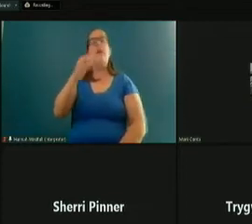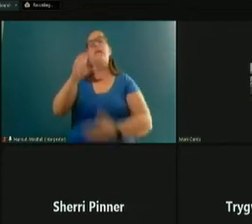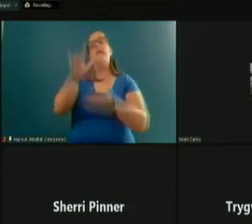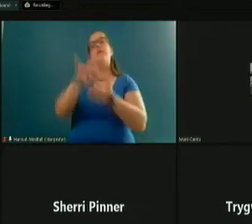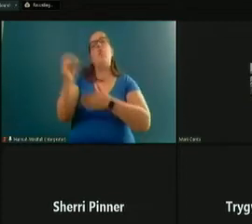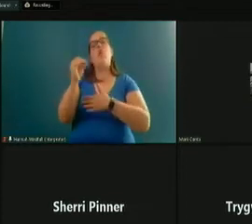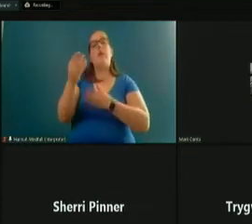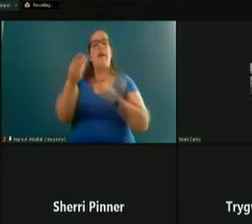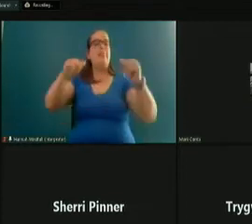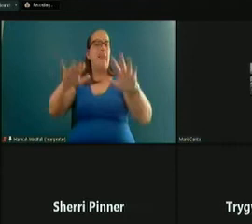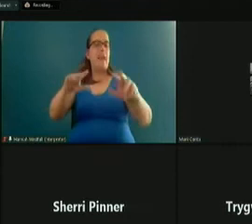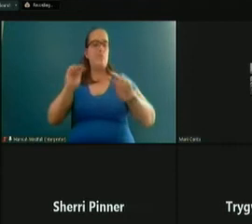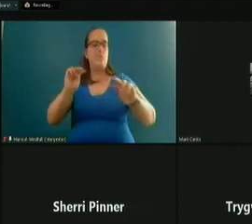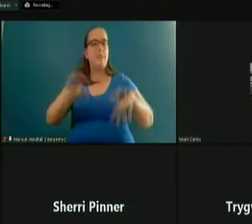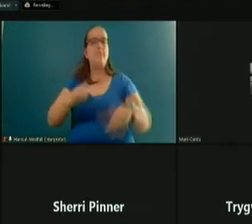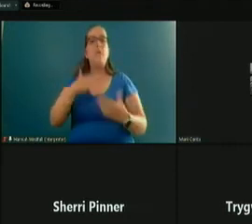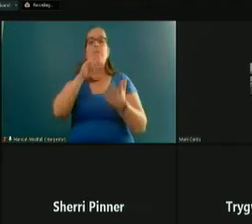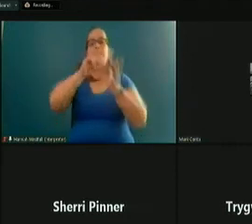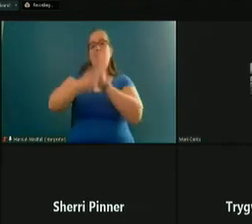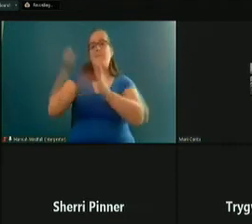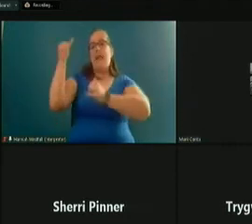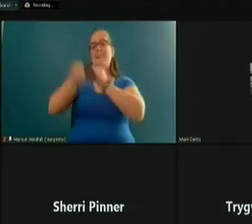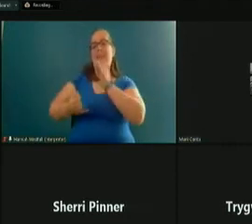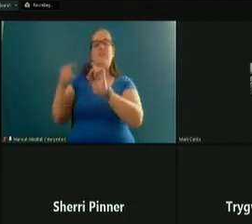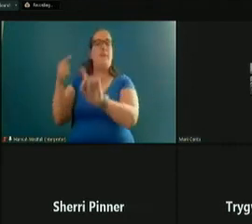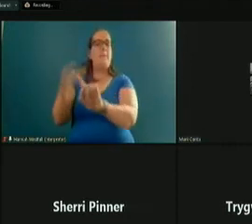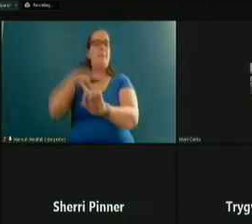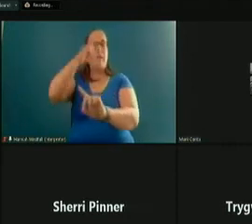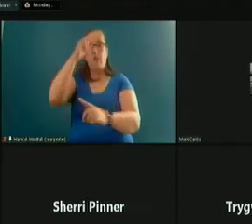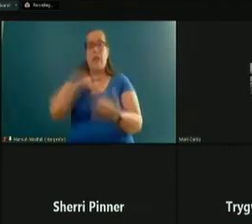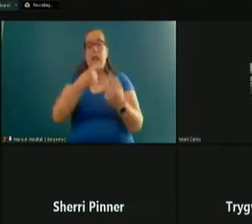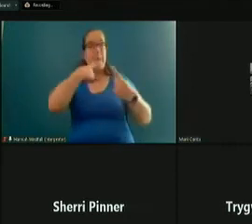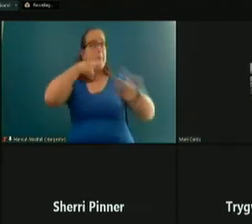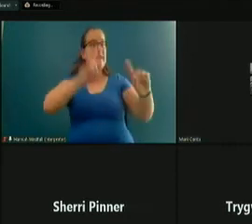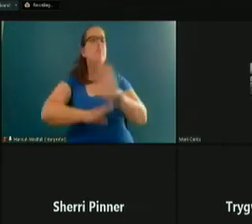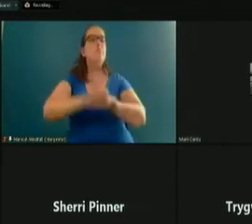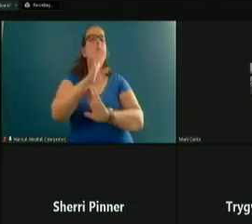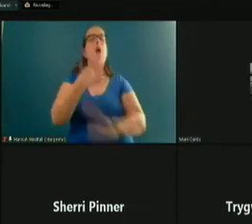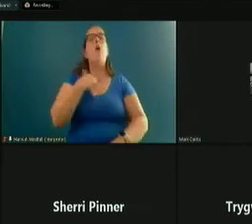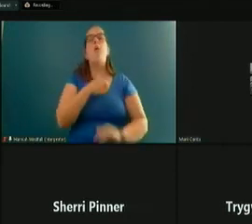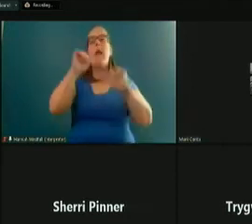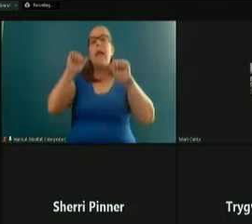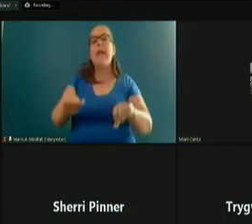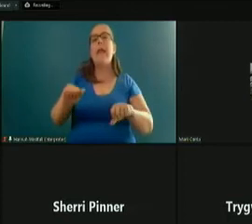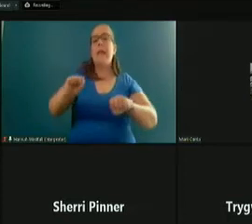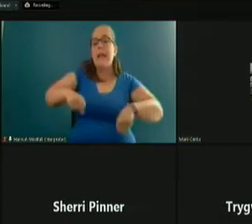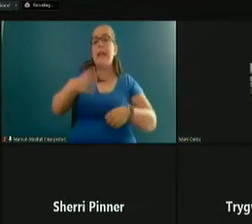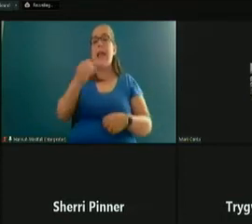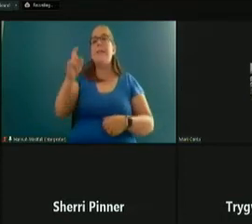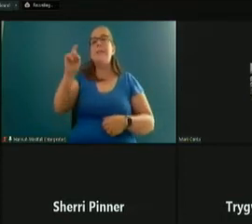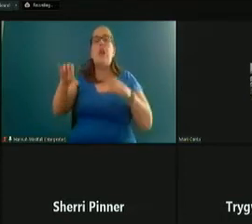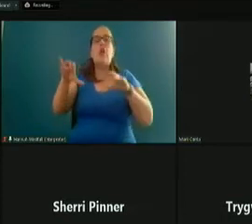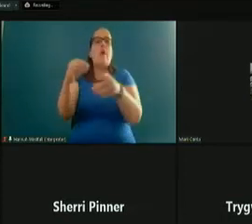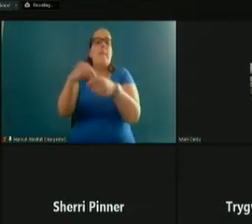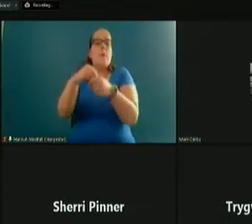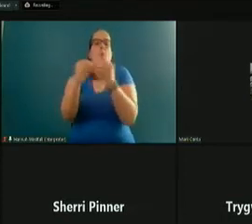I do want to emphasize before going to the last point, while I think we are excelling in all these areas, we can and need to do more to involve more members